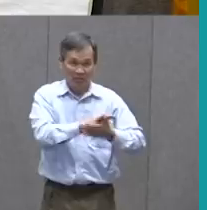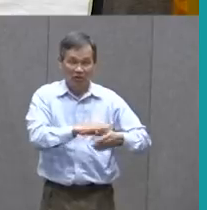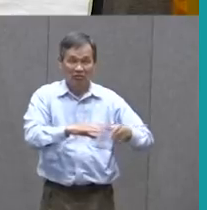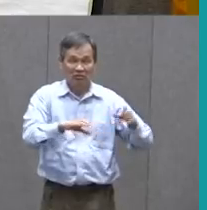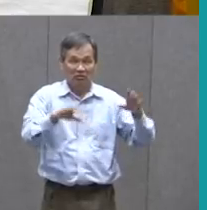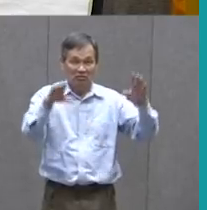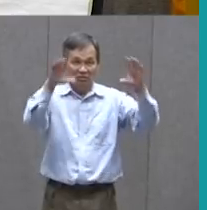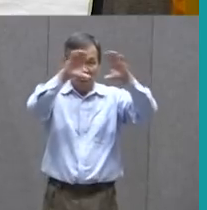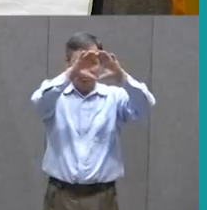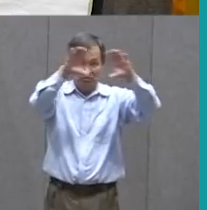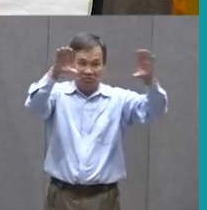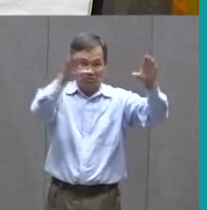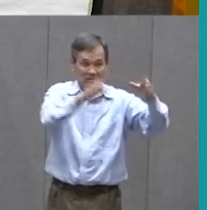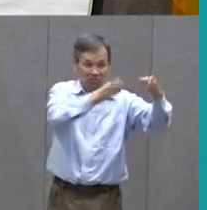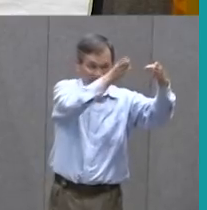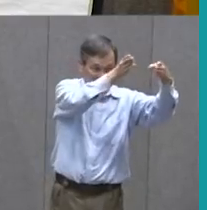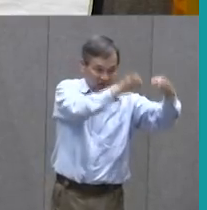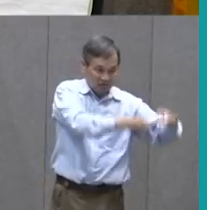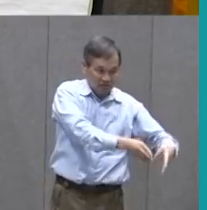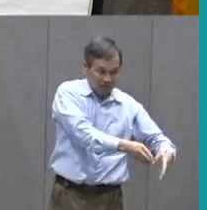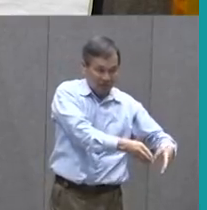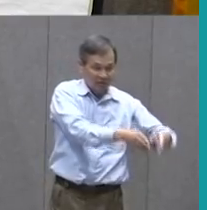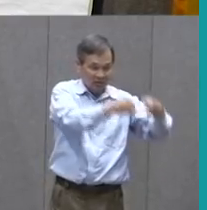This Is Kind Of What It Would Look Like So